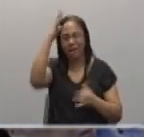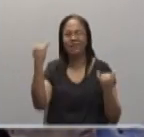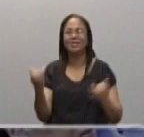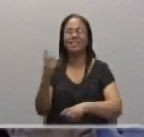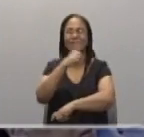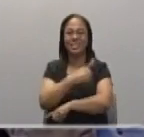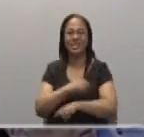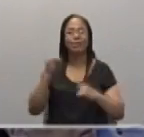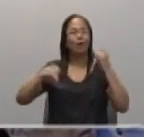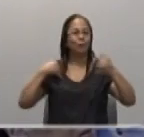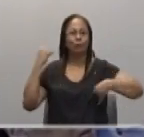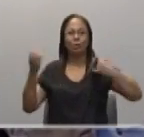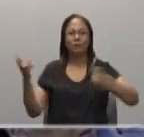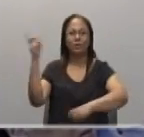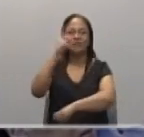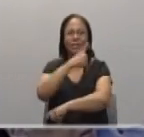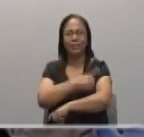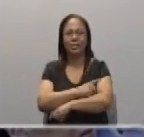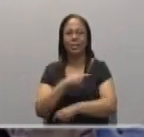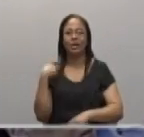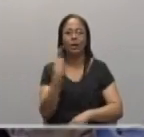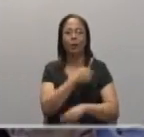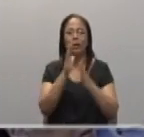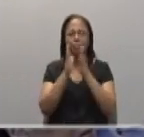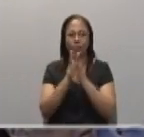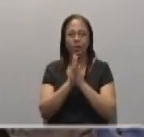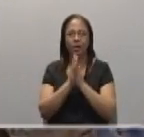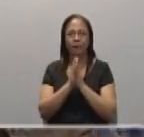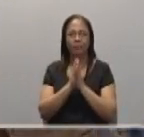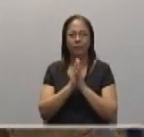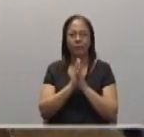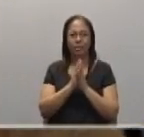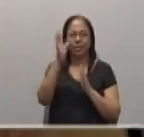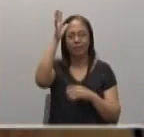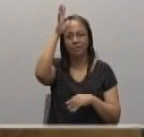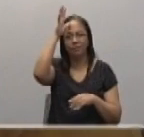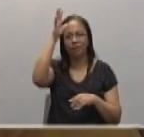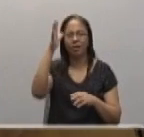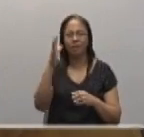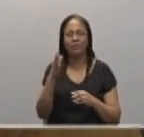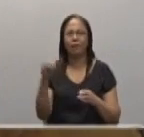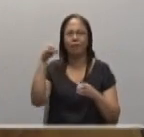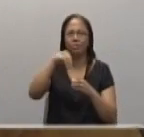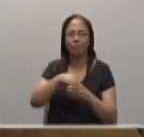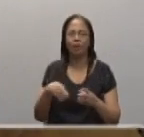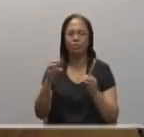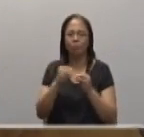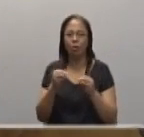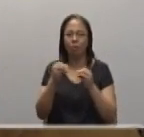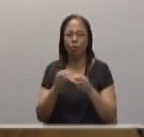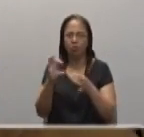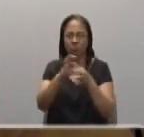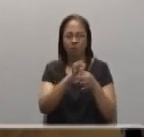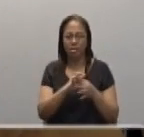a joyful day, they can really be an exercise in their family, you know, this role of reconciliation,